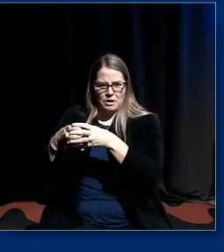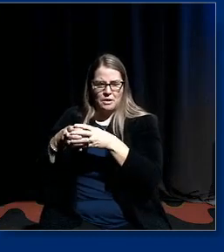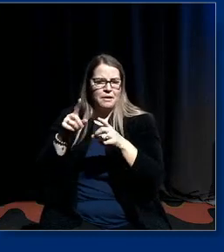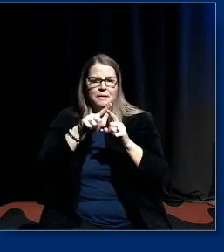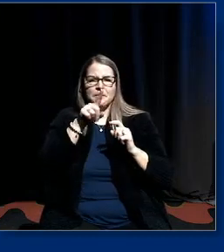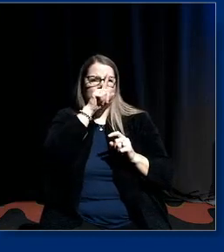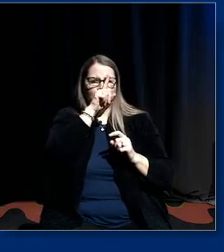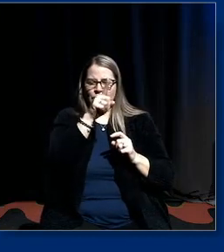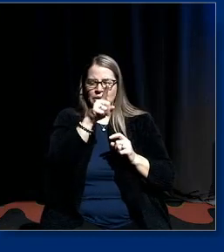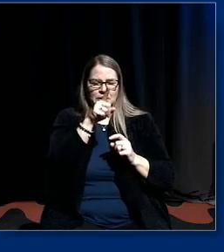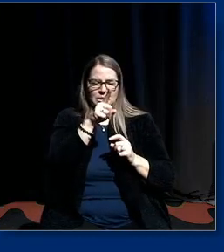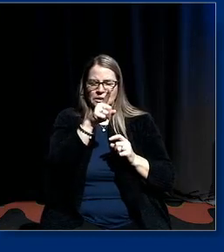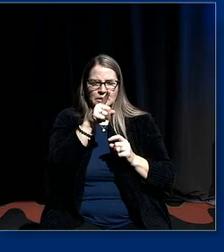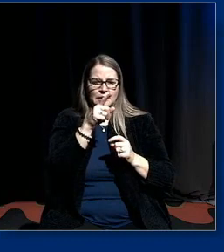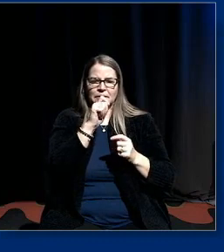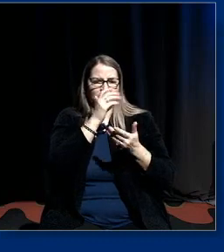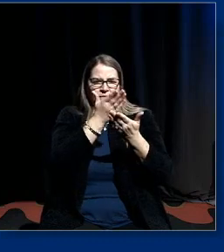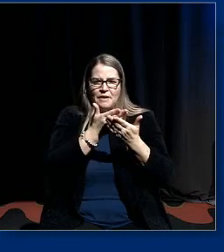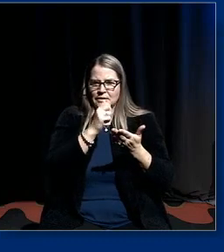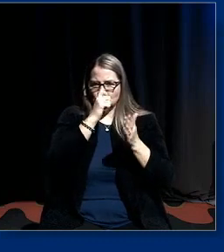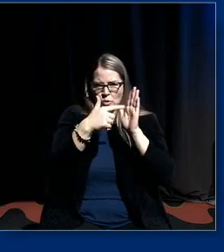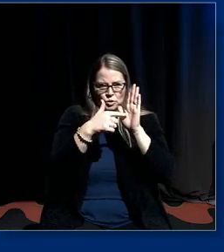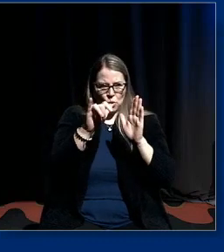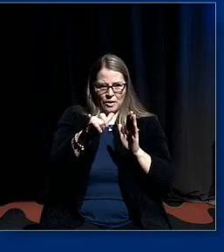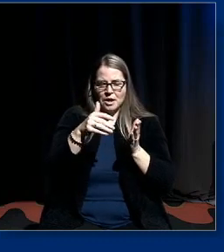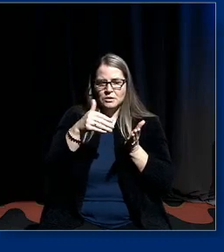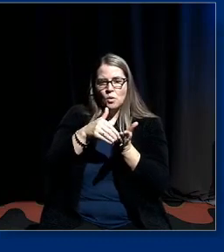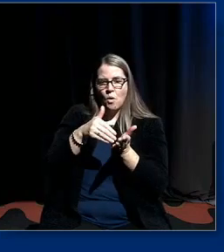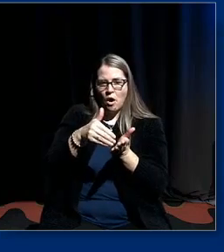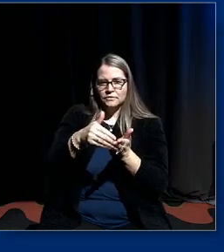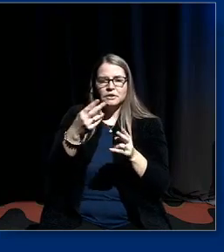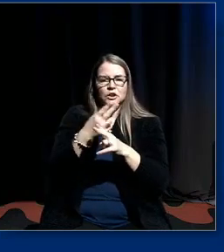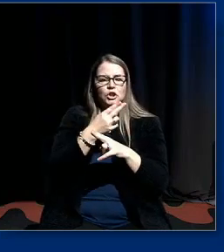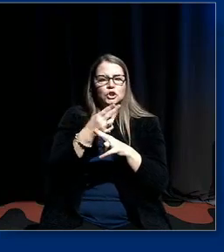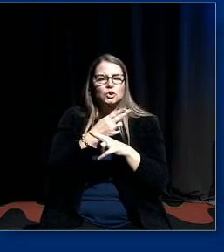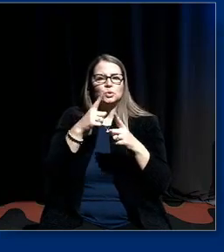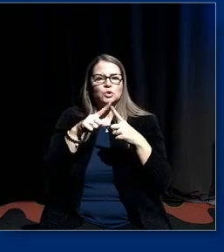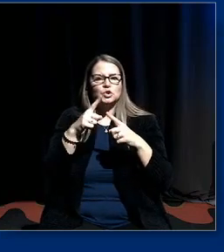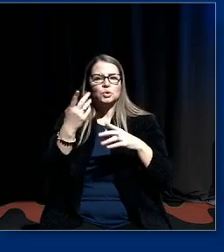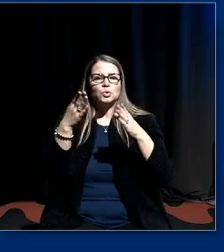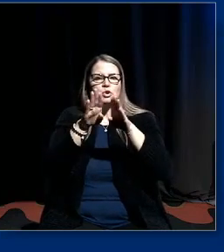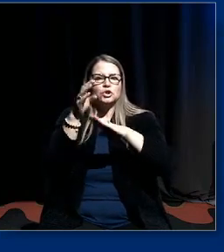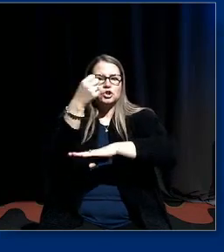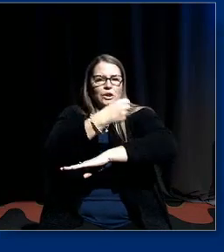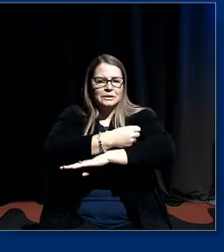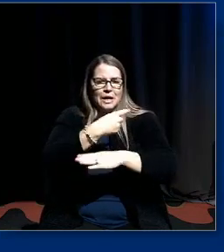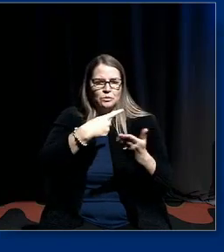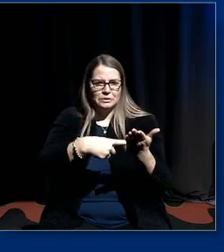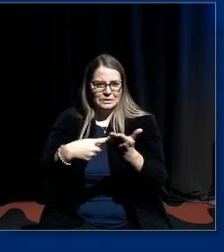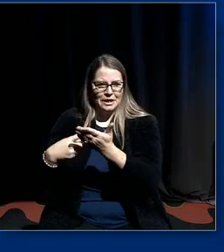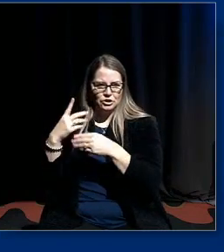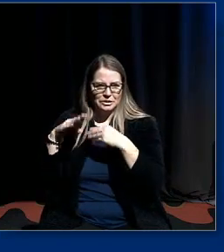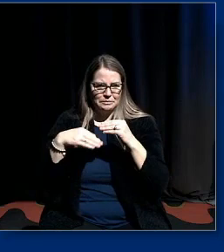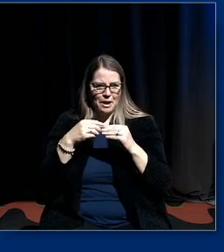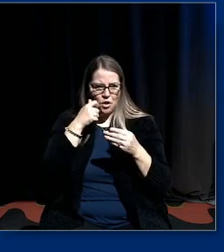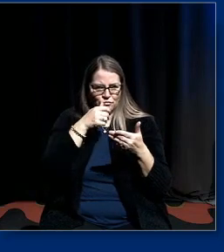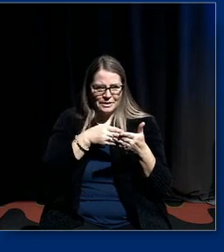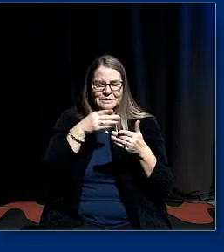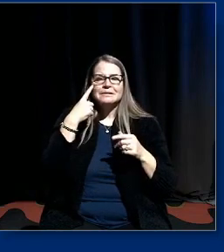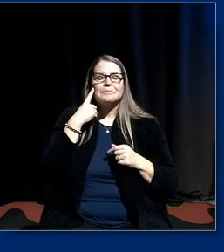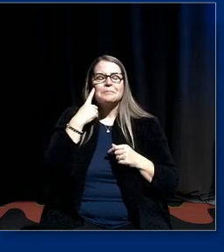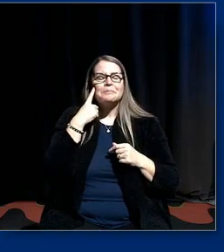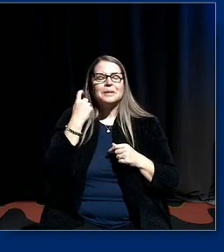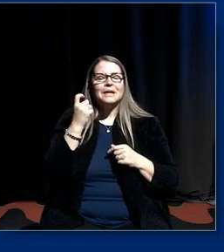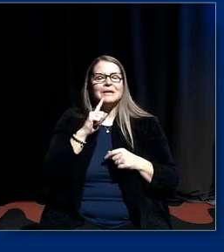getting at racism um and often they're used to shut down discussions about racism because actually